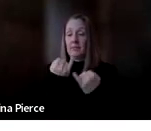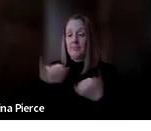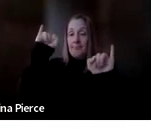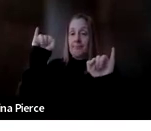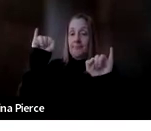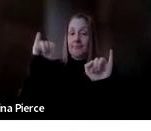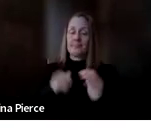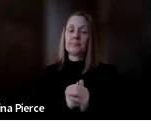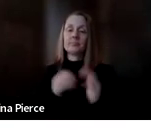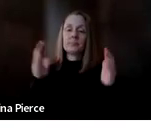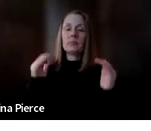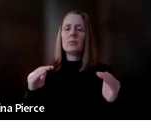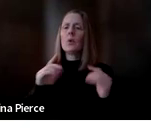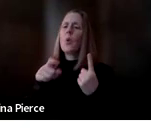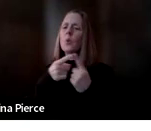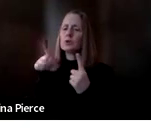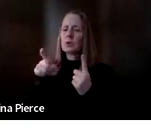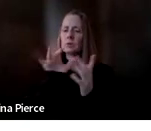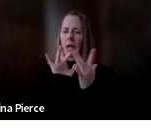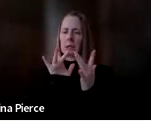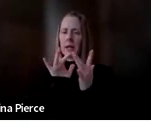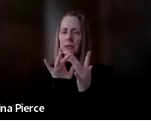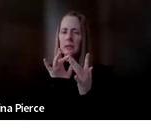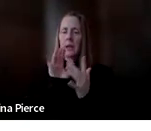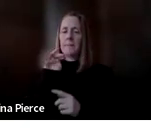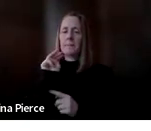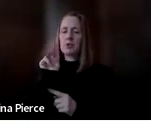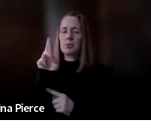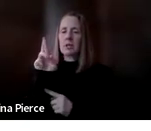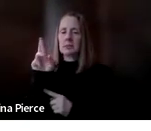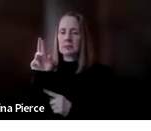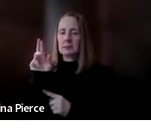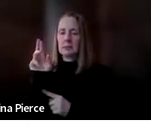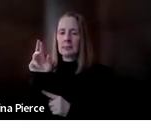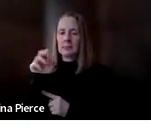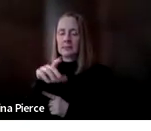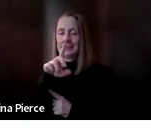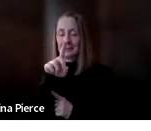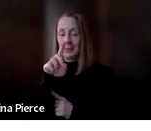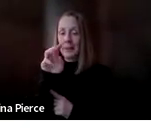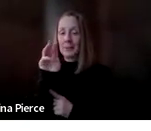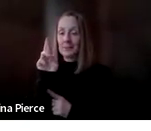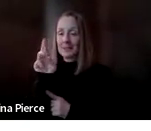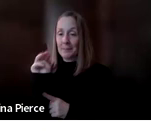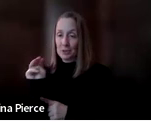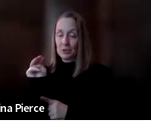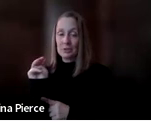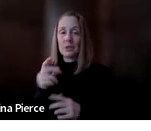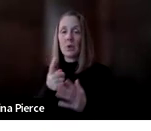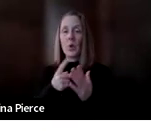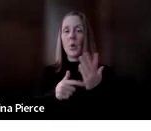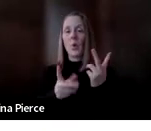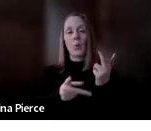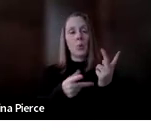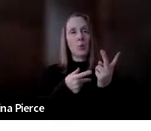when should you contact disability rights michigan if you have questions about what type of at is available or